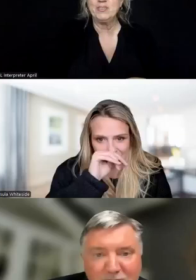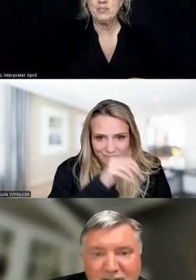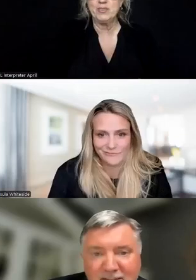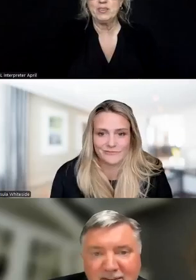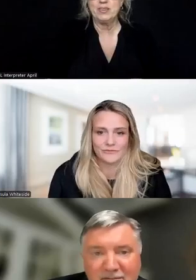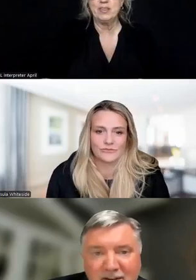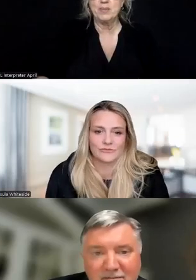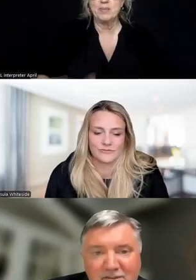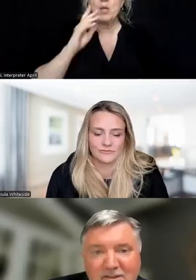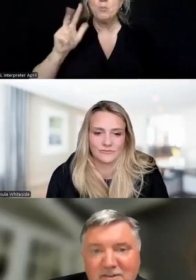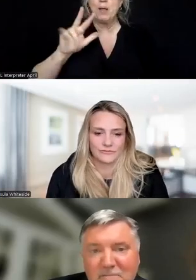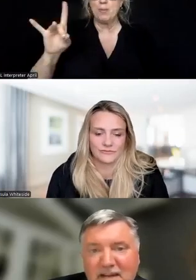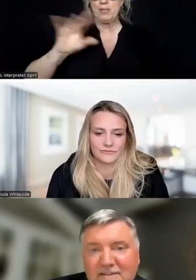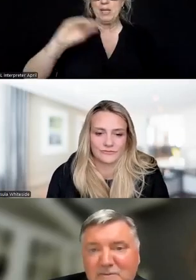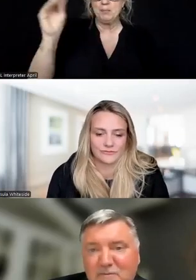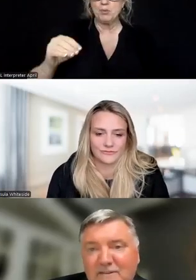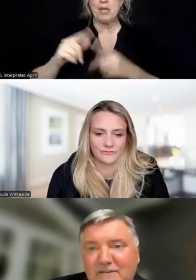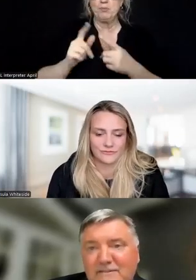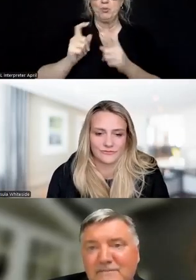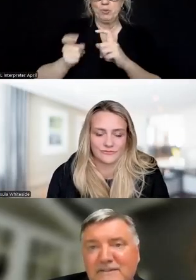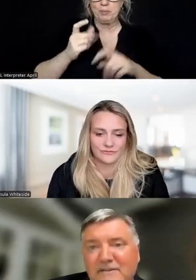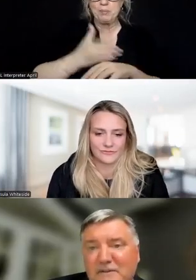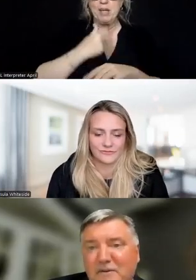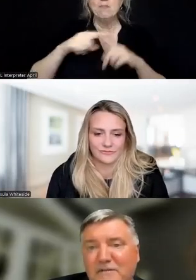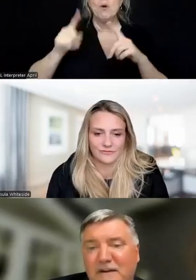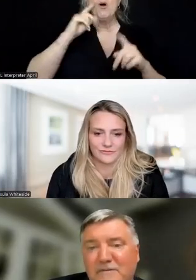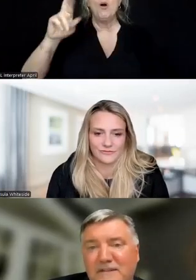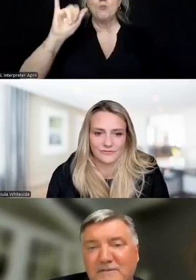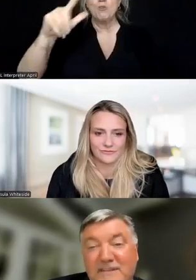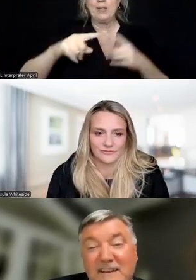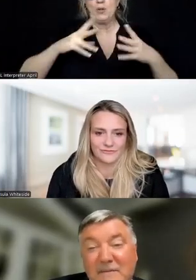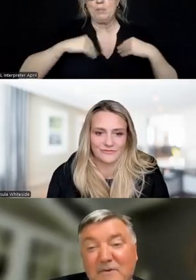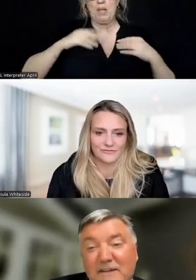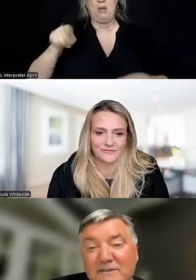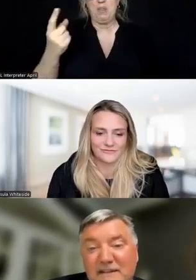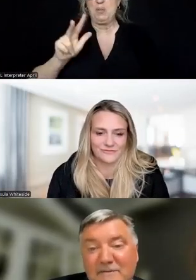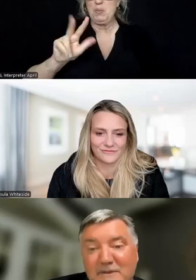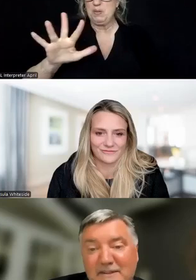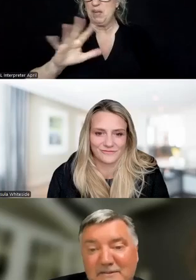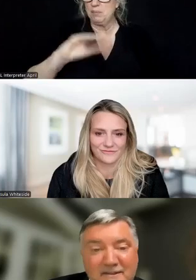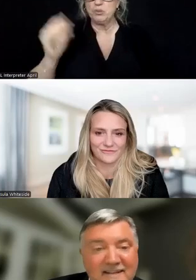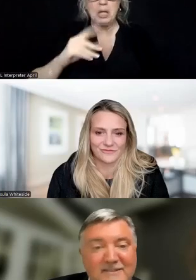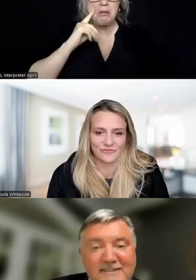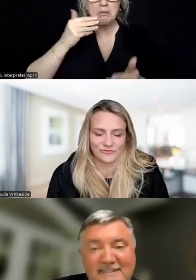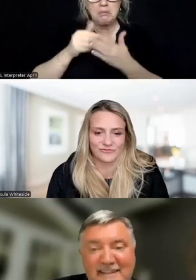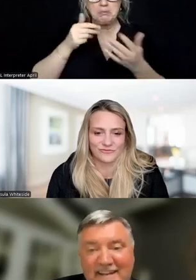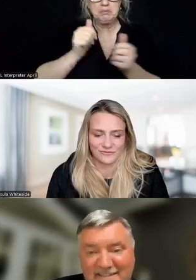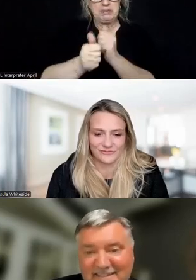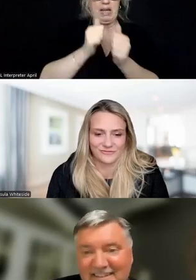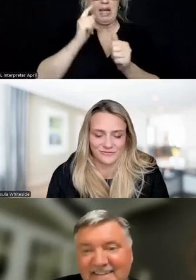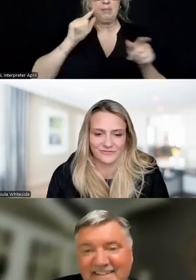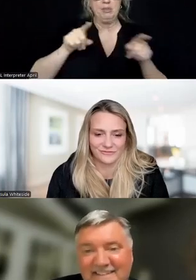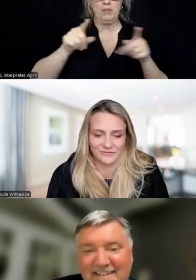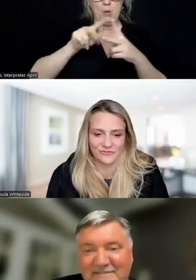38% of cognitive restructuring balanced with radical acceptance at only 35%. So it's a pretty close tie between those two. And as you can see